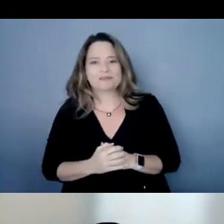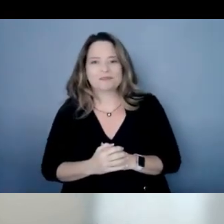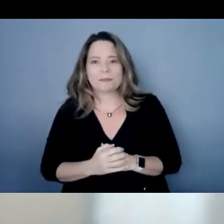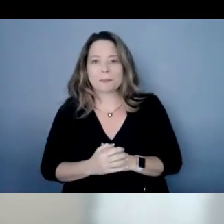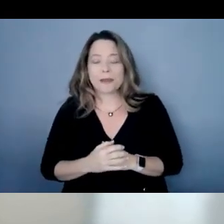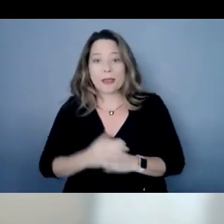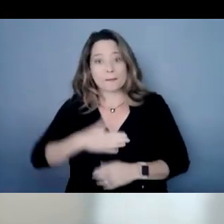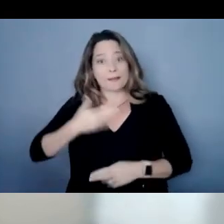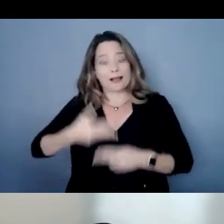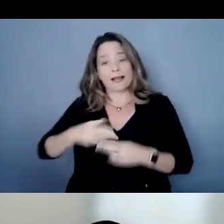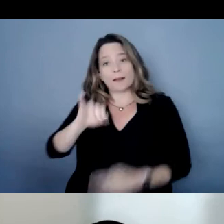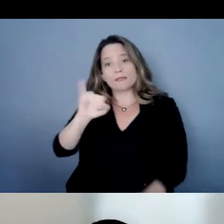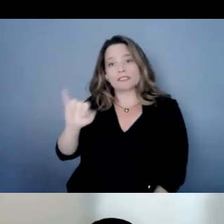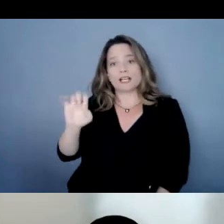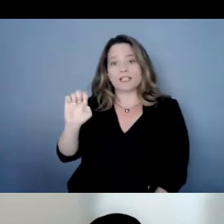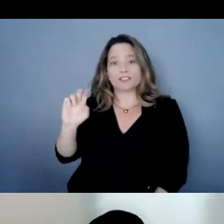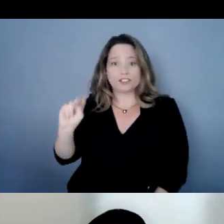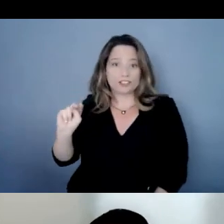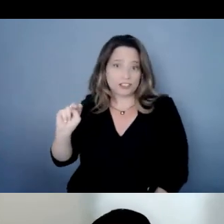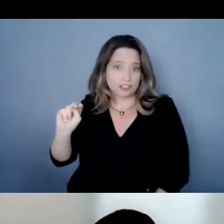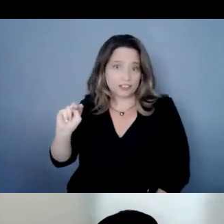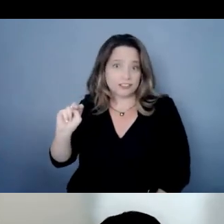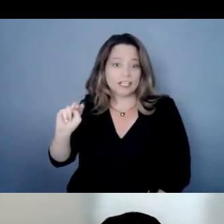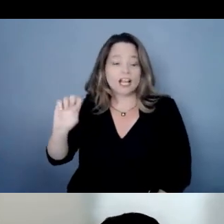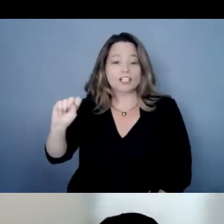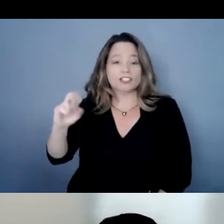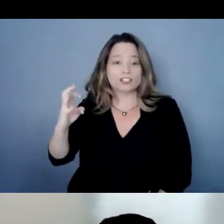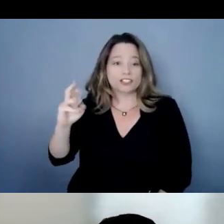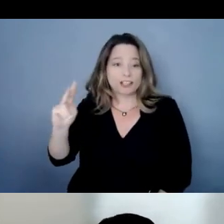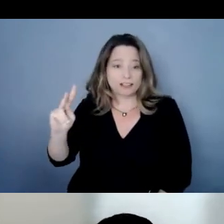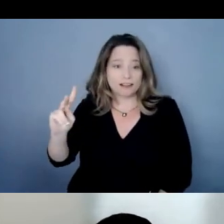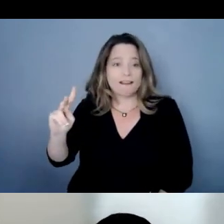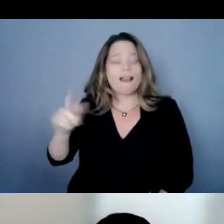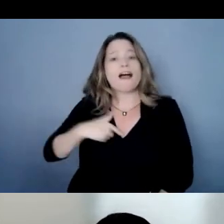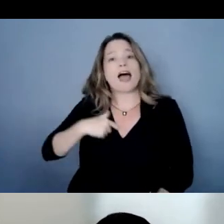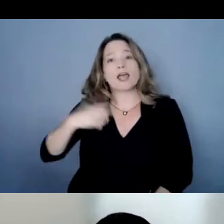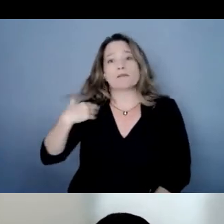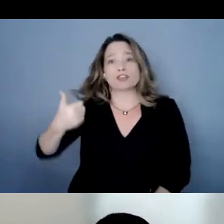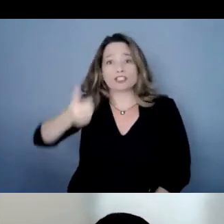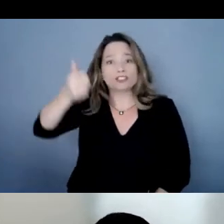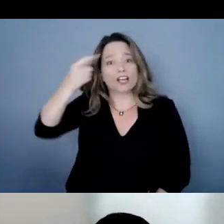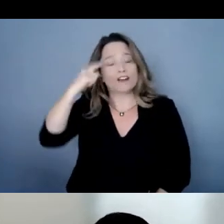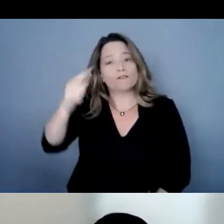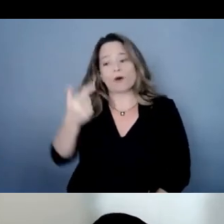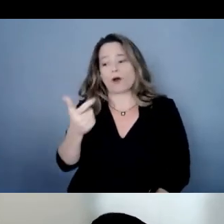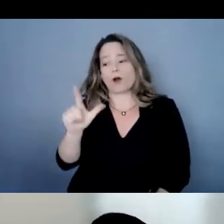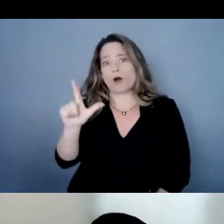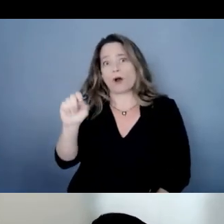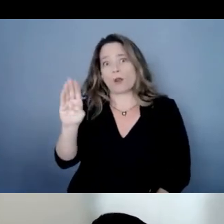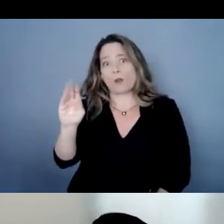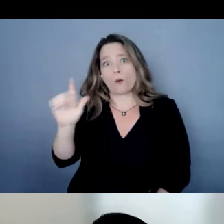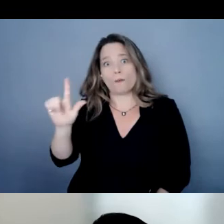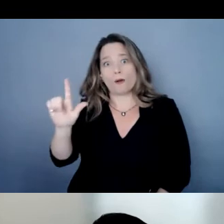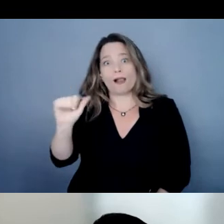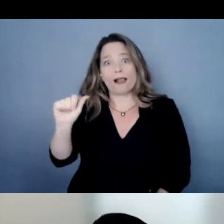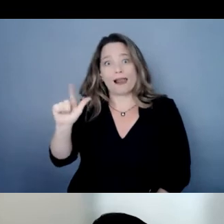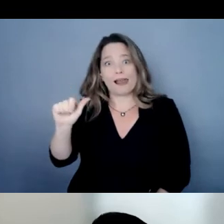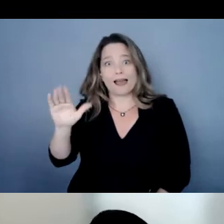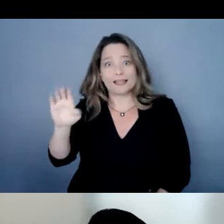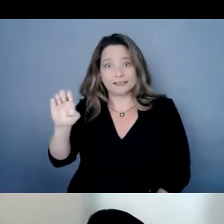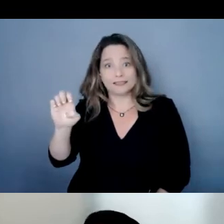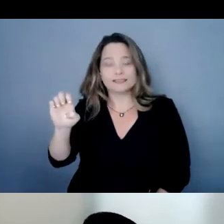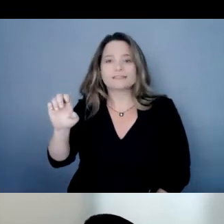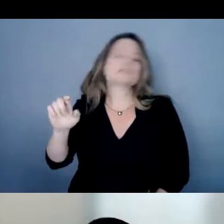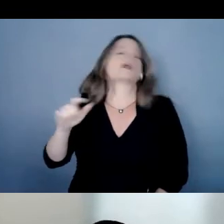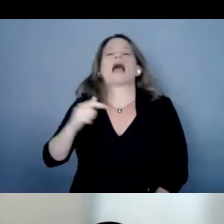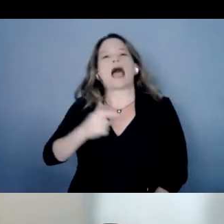my name is jennifer shuck and i am the chair of the global alliance i am a stenographic